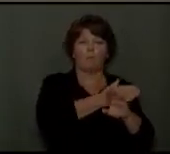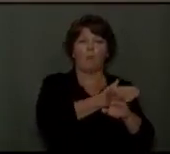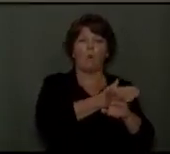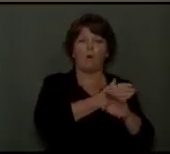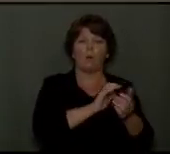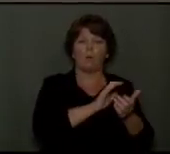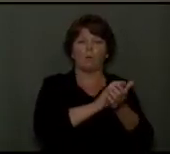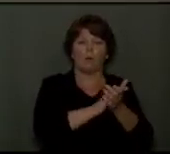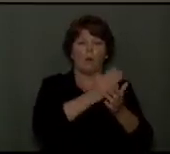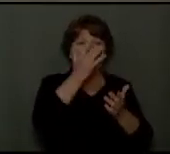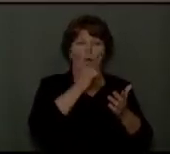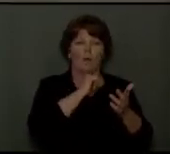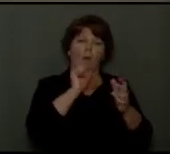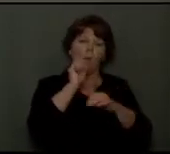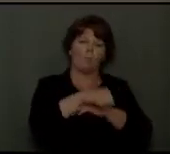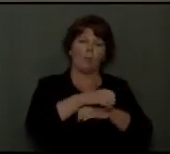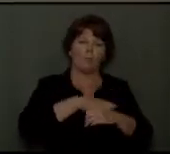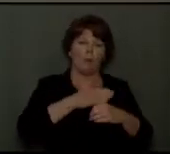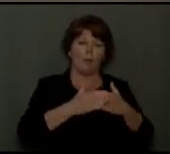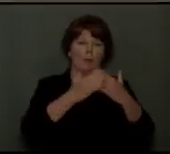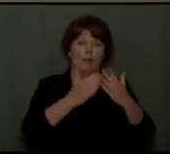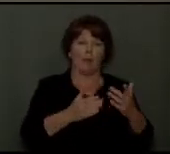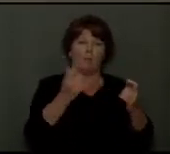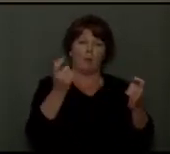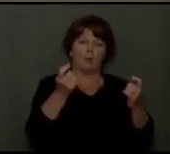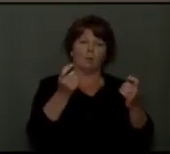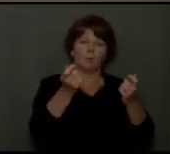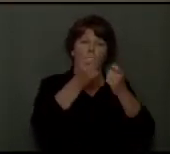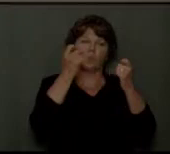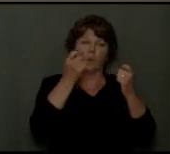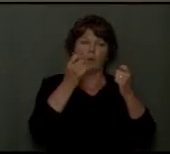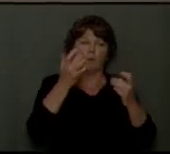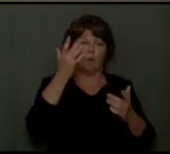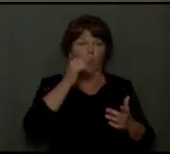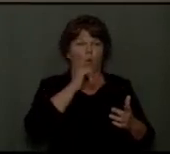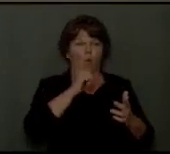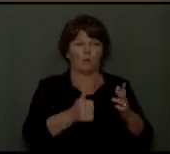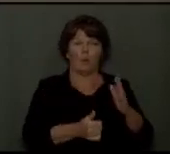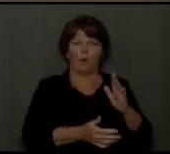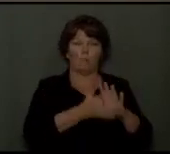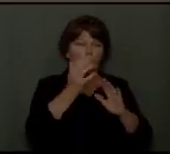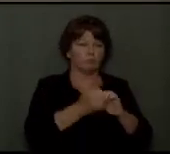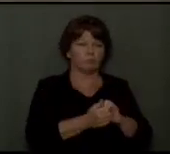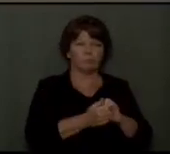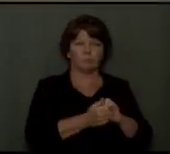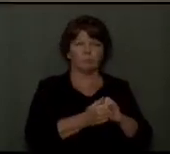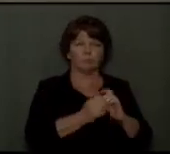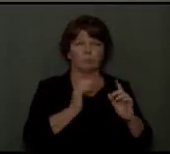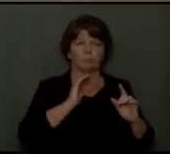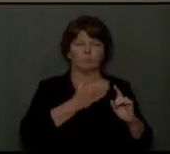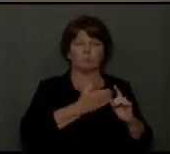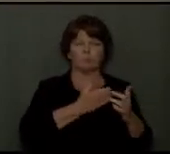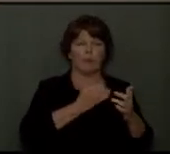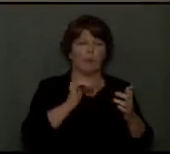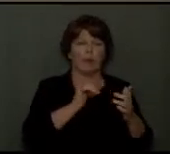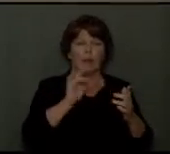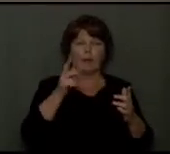get ahead in life? Oh, why not get angry and trash others like the media and our political leaders do?